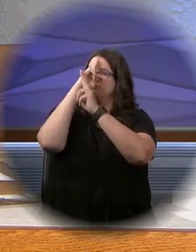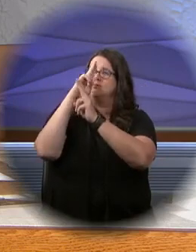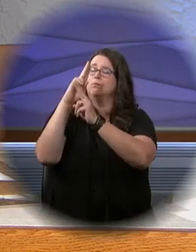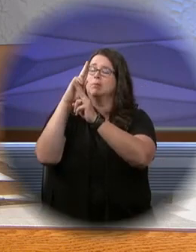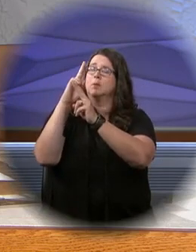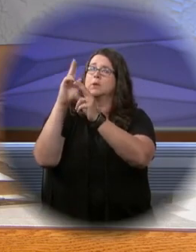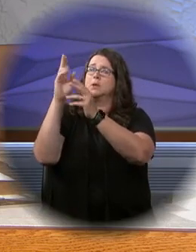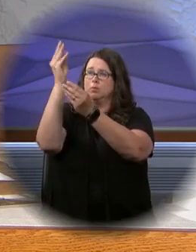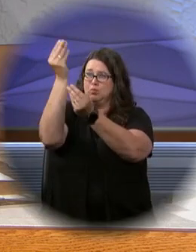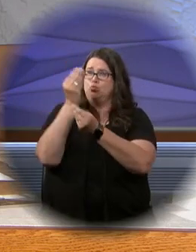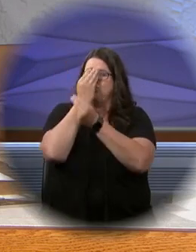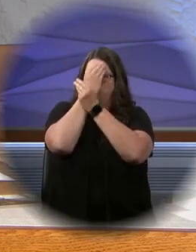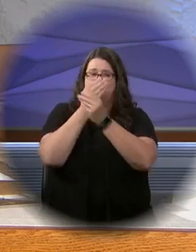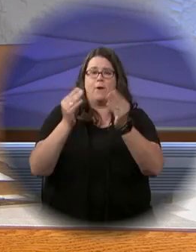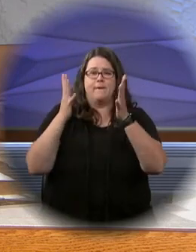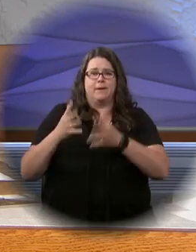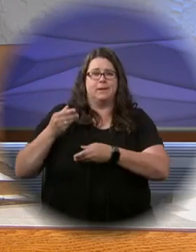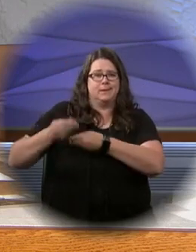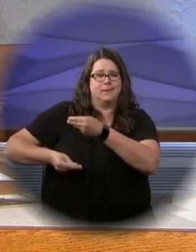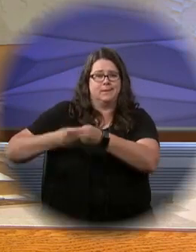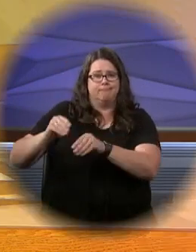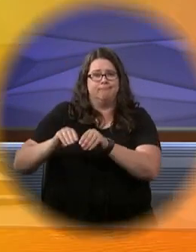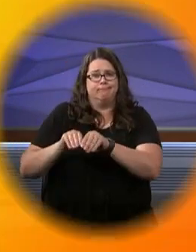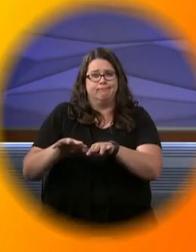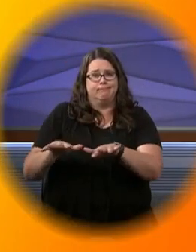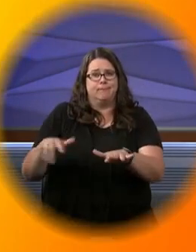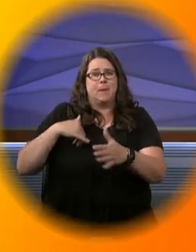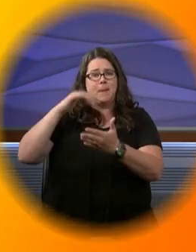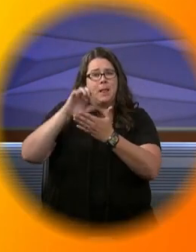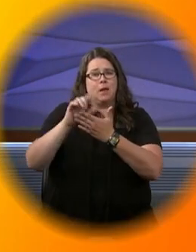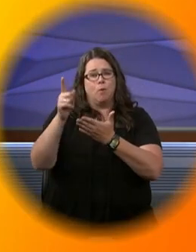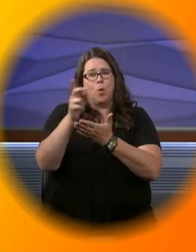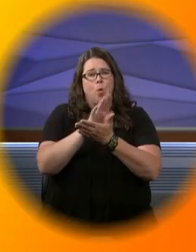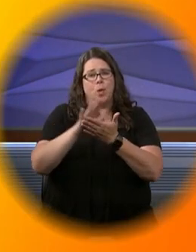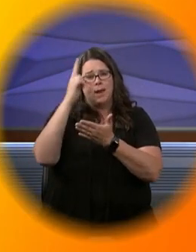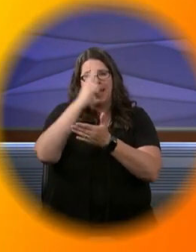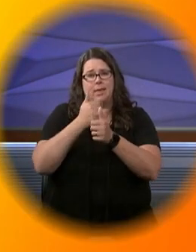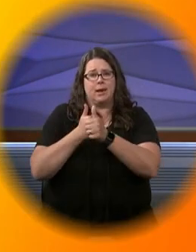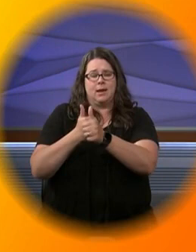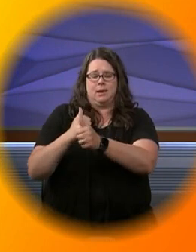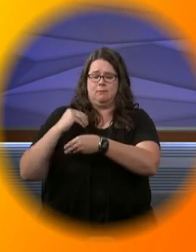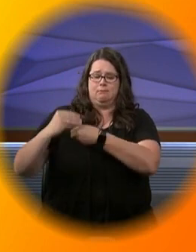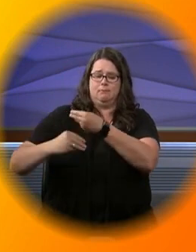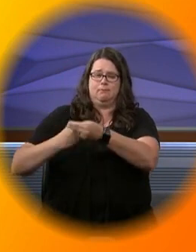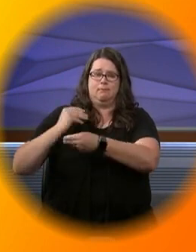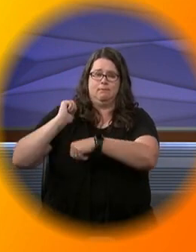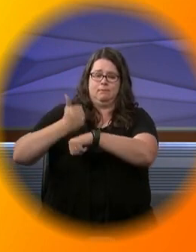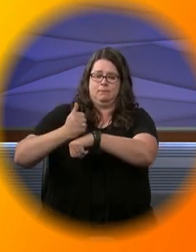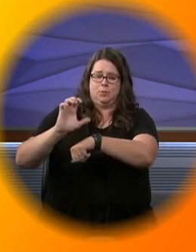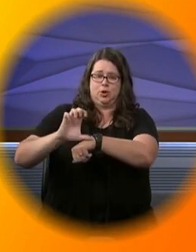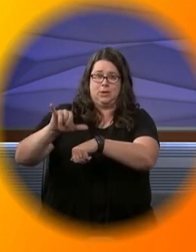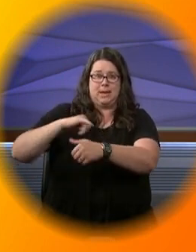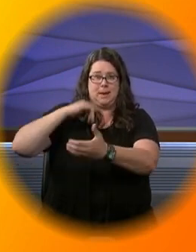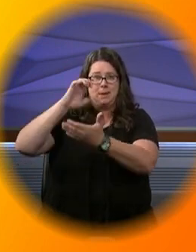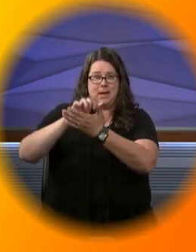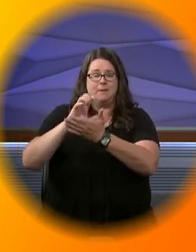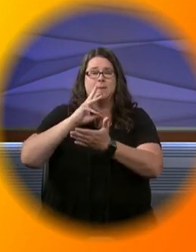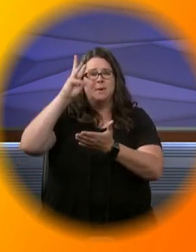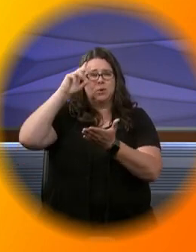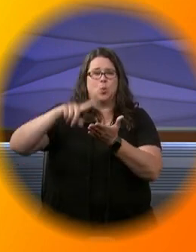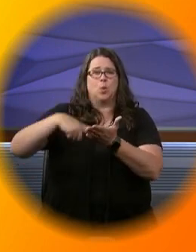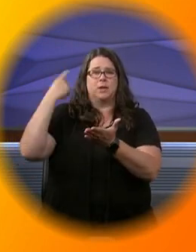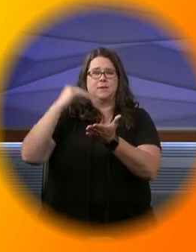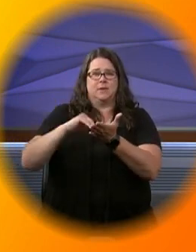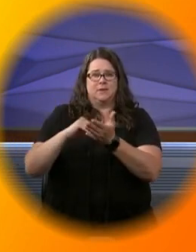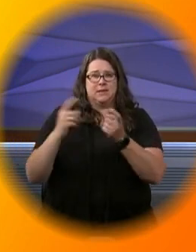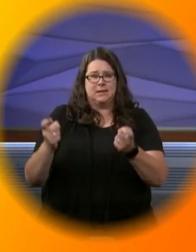glorified, who has spoken through the prophets. I believe in one holy, Catholic, and apostolic church. I confess one